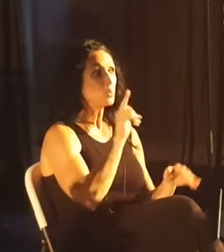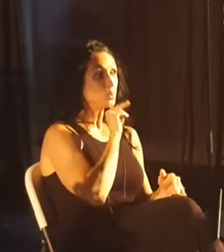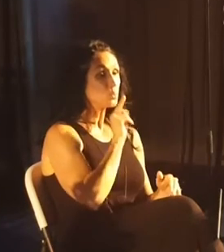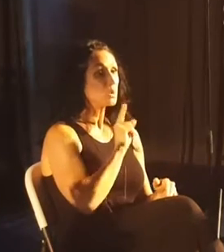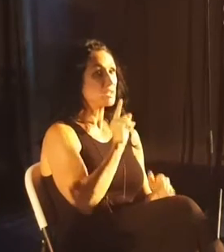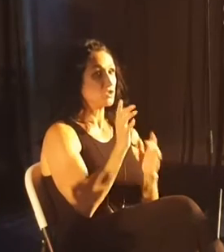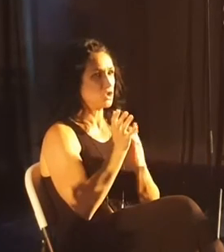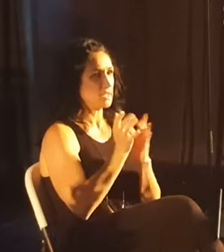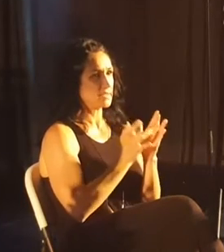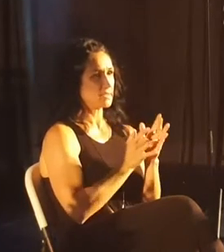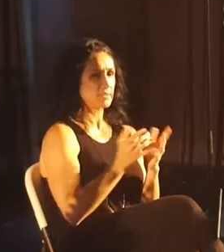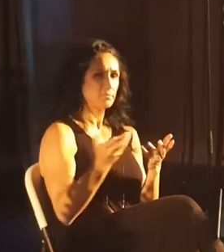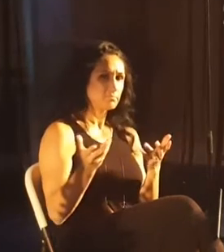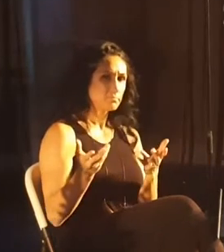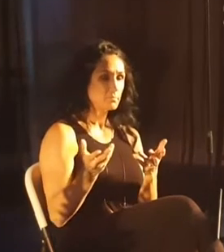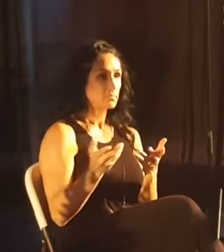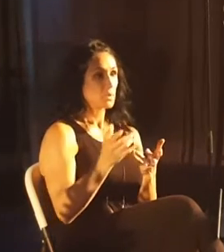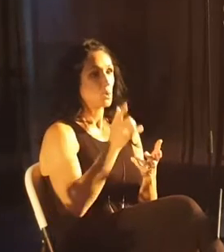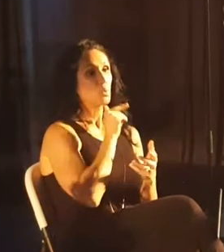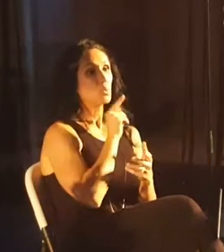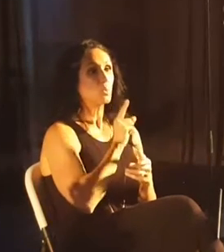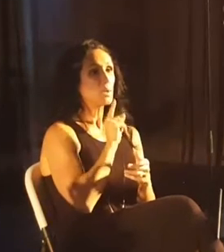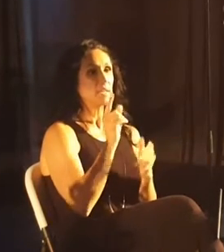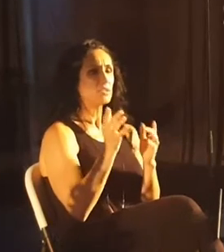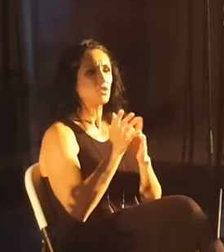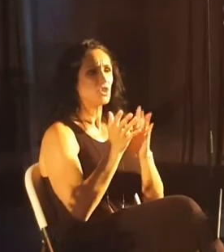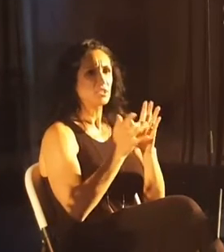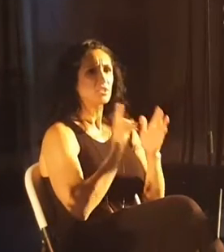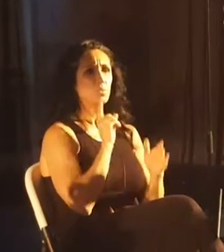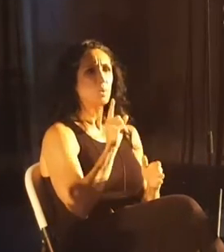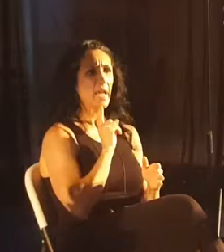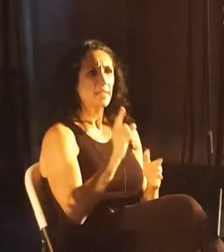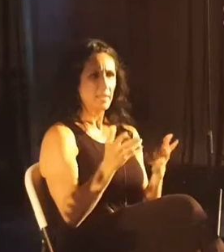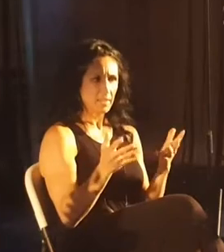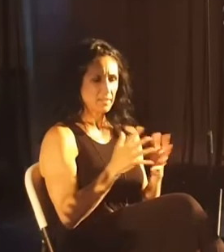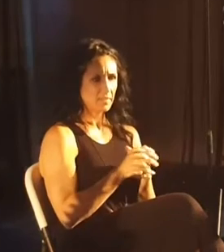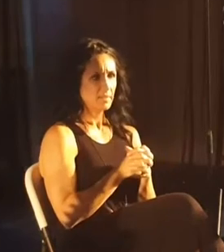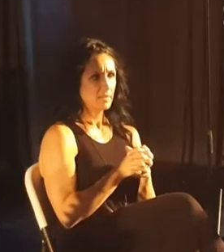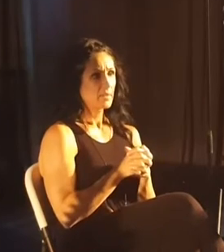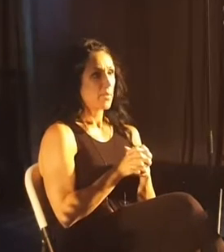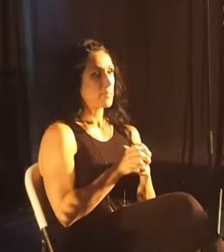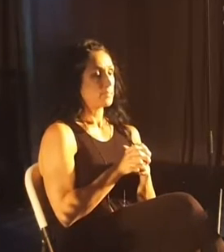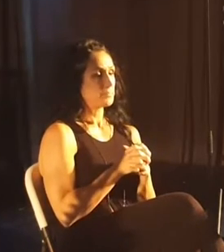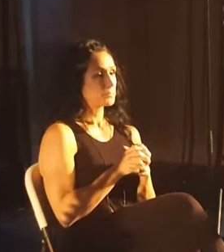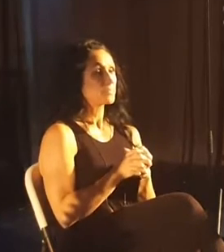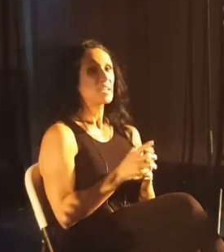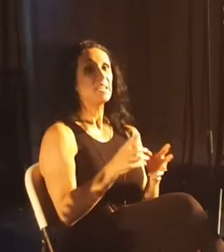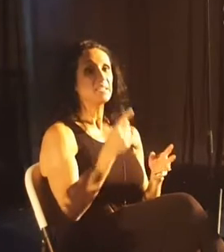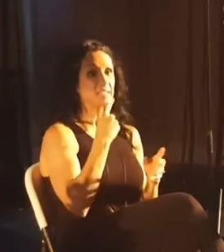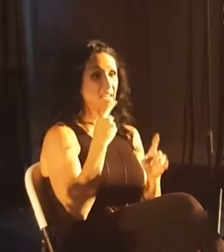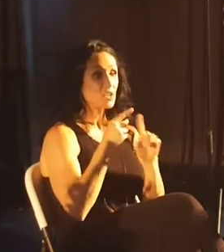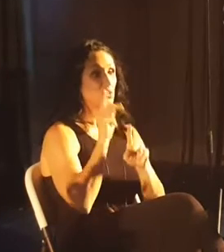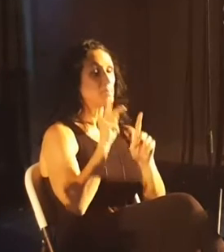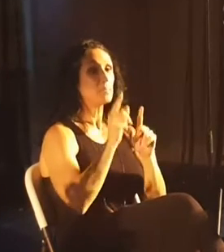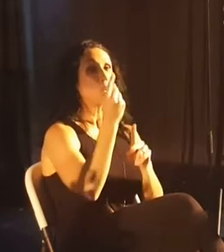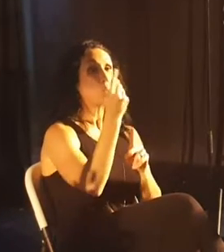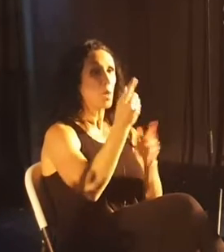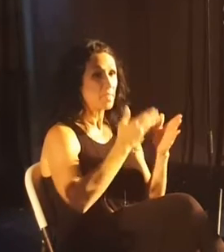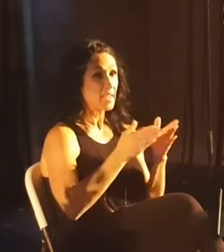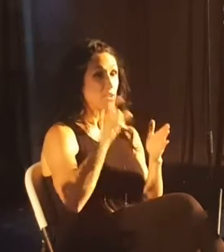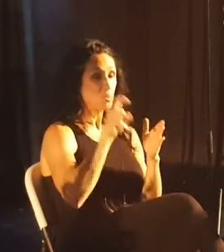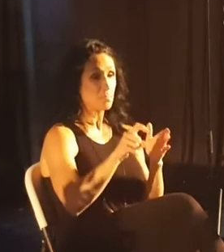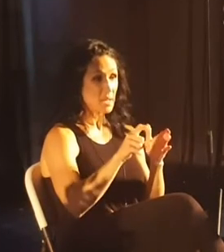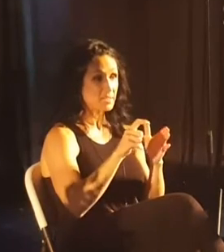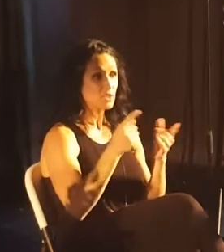Jesus. What's the reality of who Jesus is? And he's saying to the Colossian people, the one thing you must do